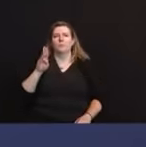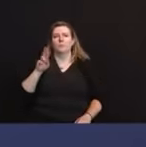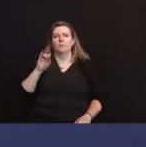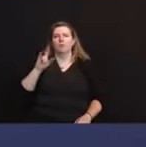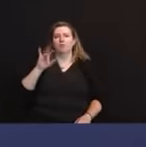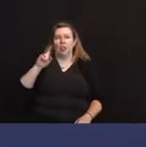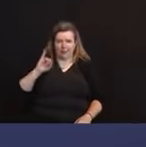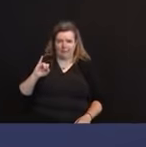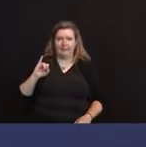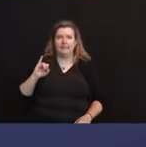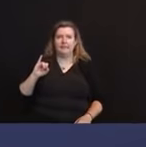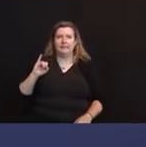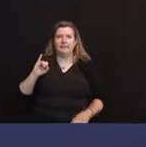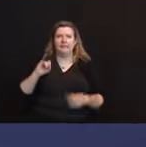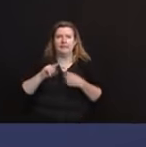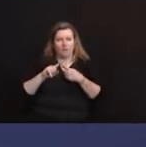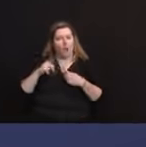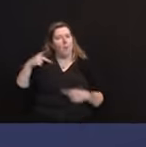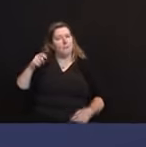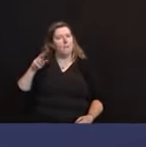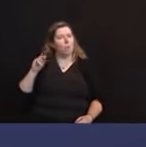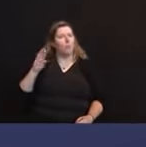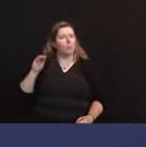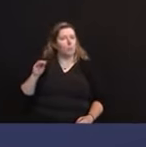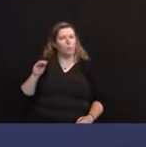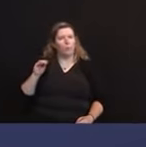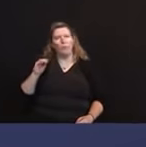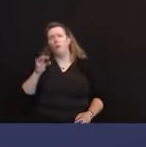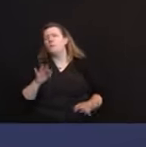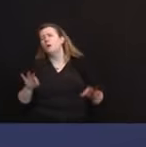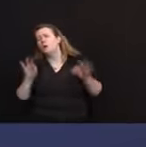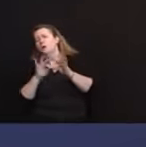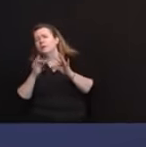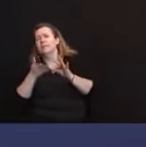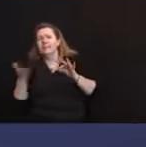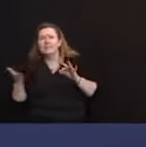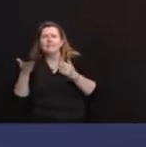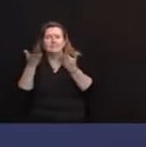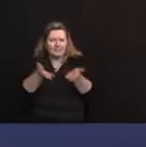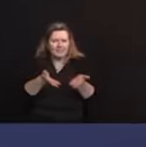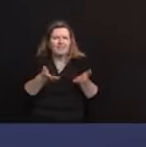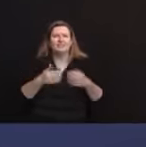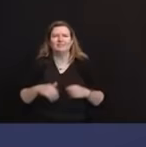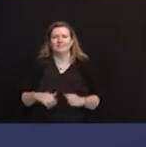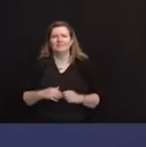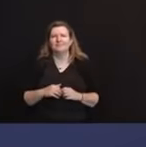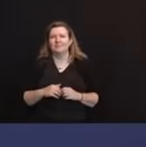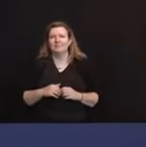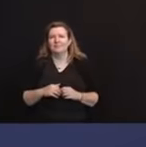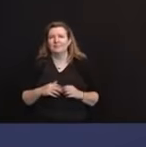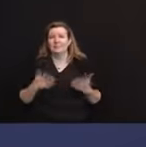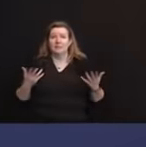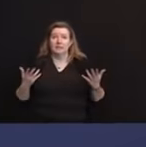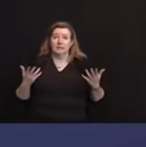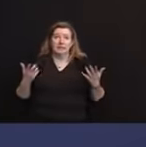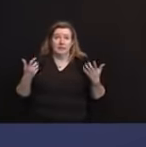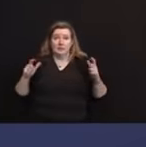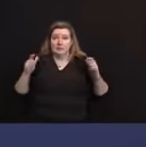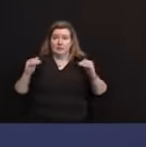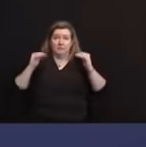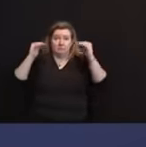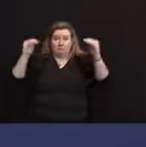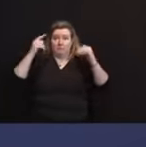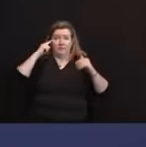other representatives. A huge, huge step forward for New Jersey. So just to say that, again, we'll be with you virtually